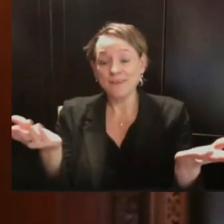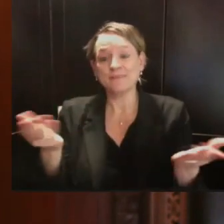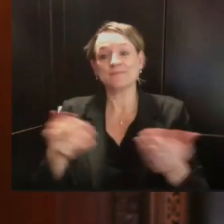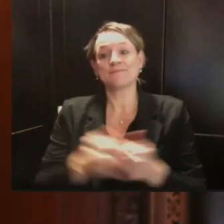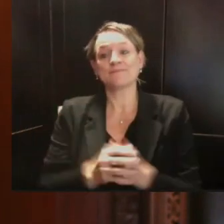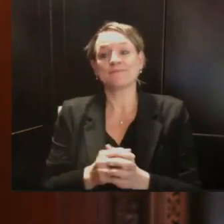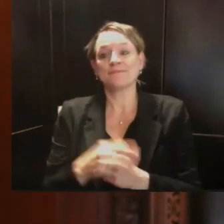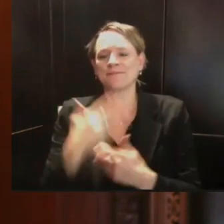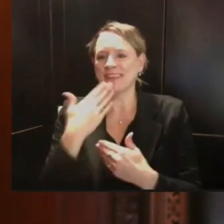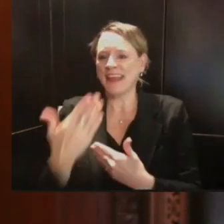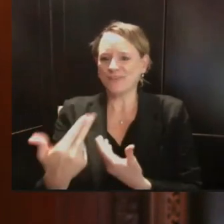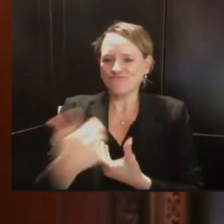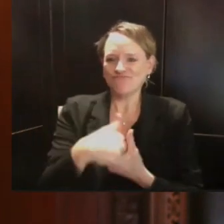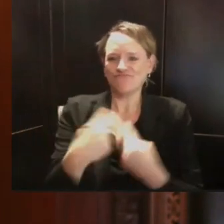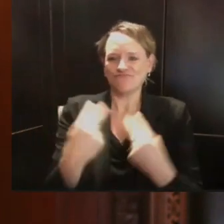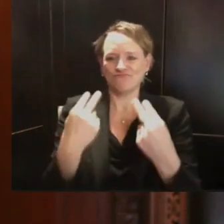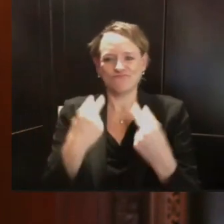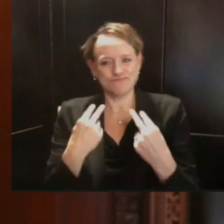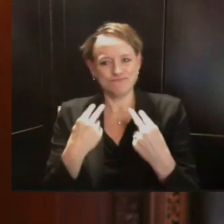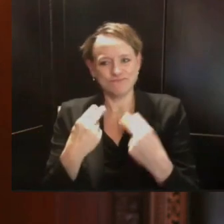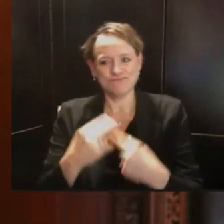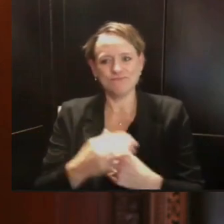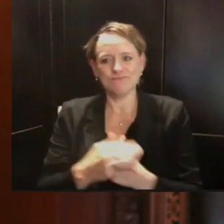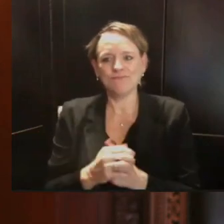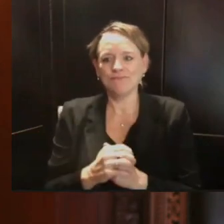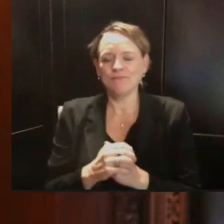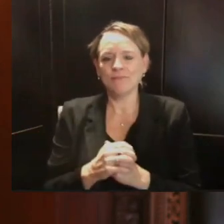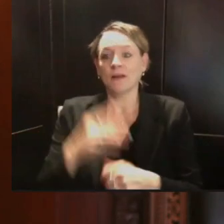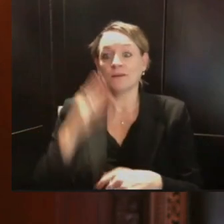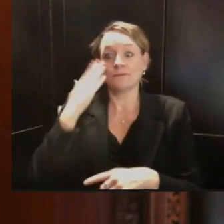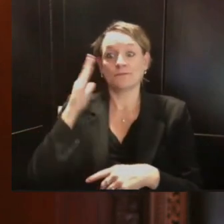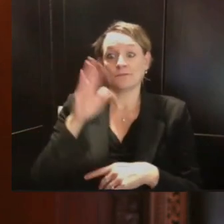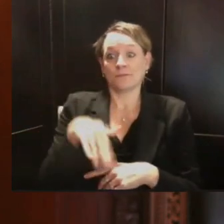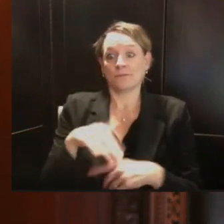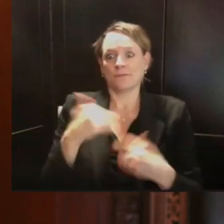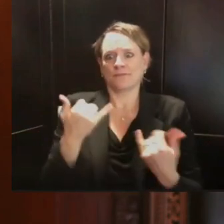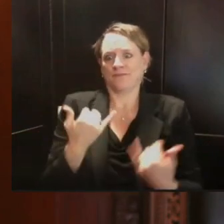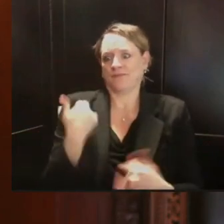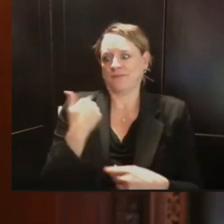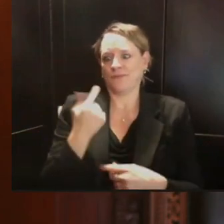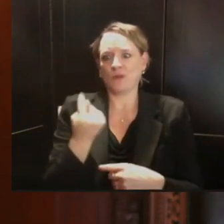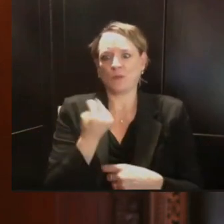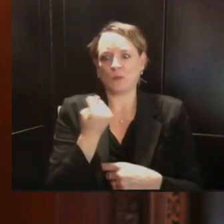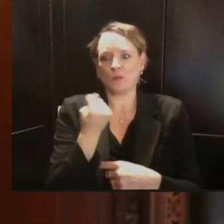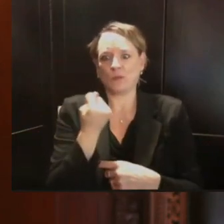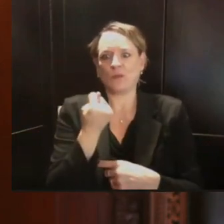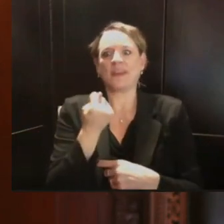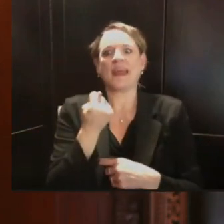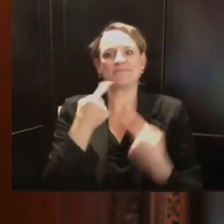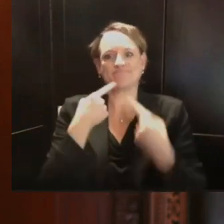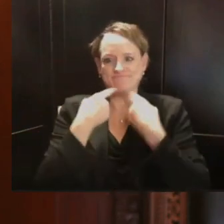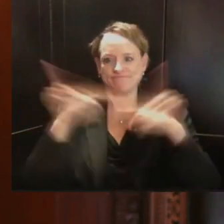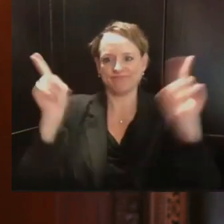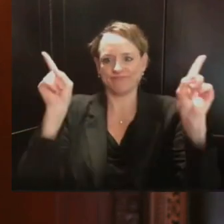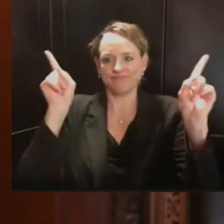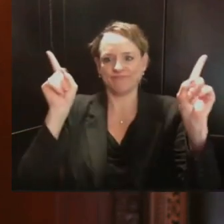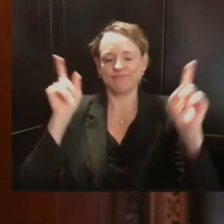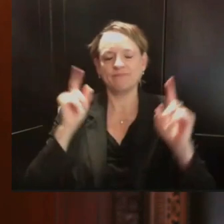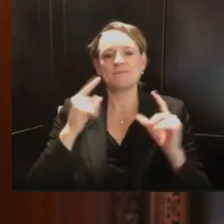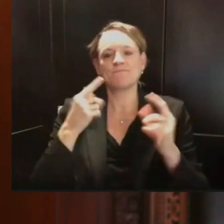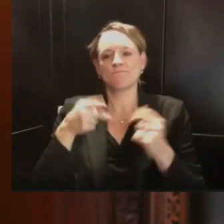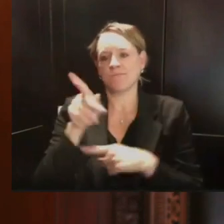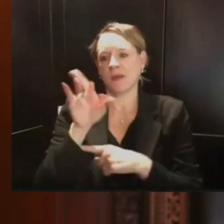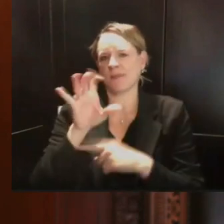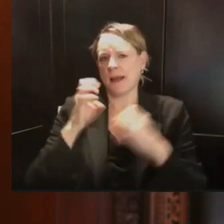know, on Tuesday, I declared a new statewide public health emergency and face covering requirement, effective now until